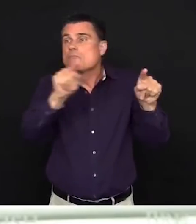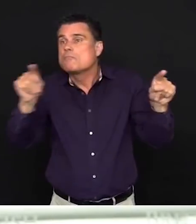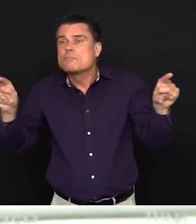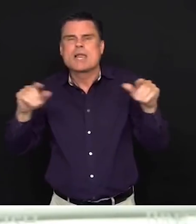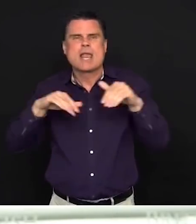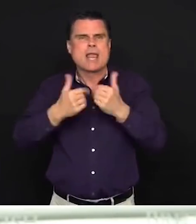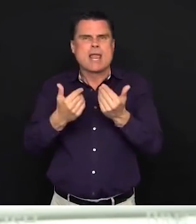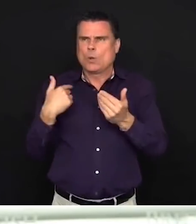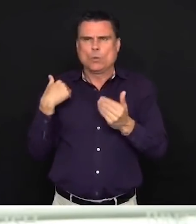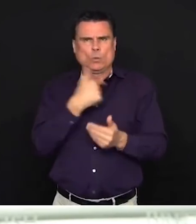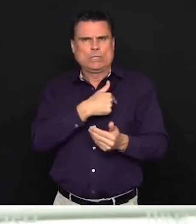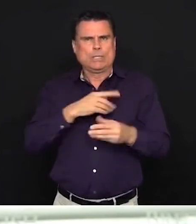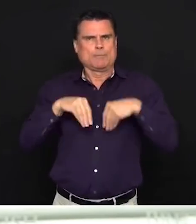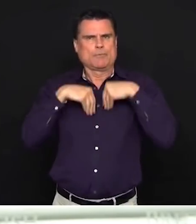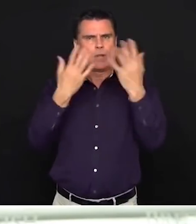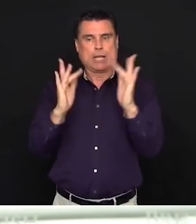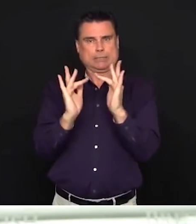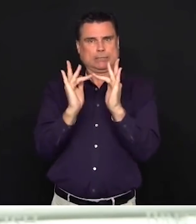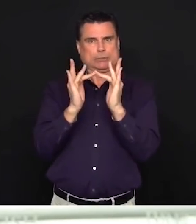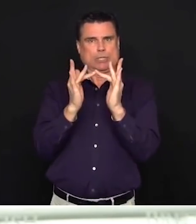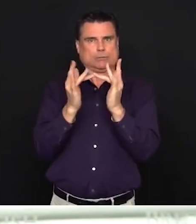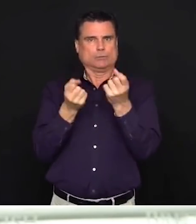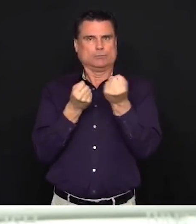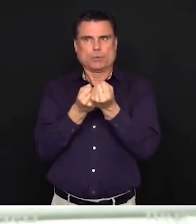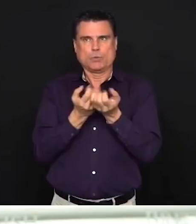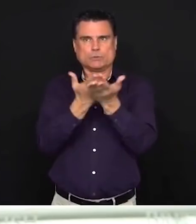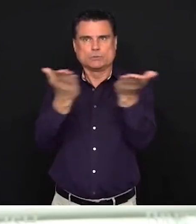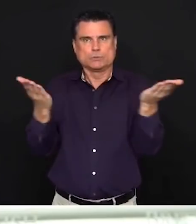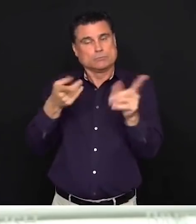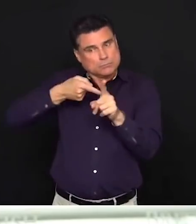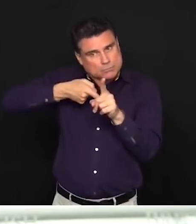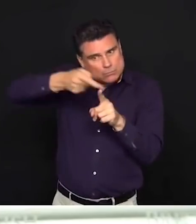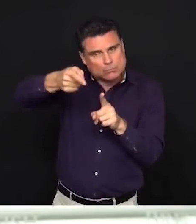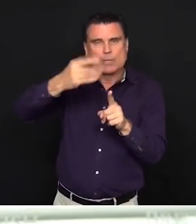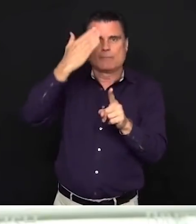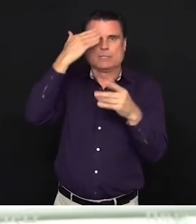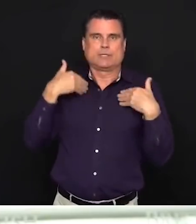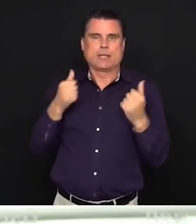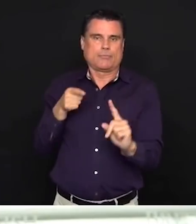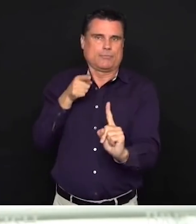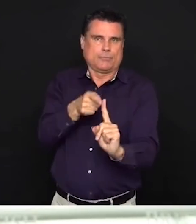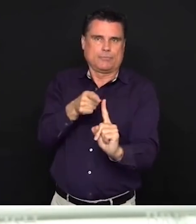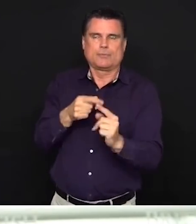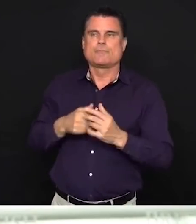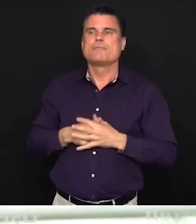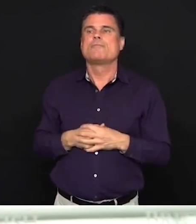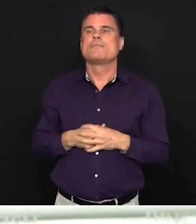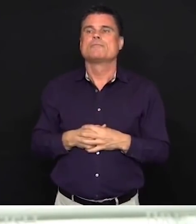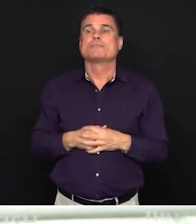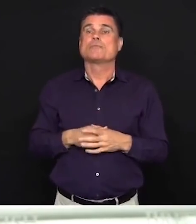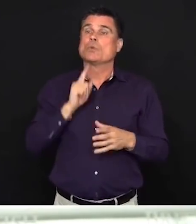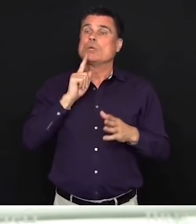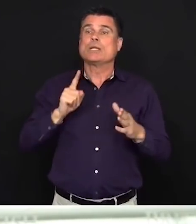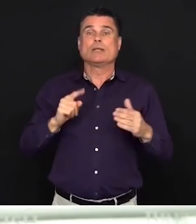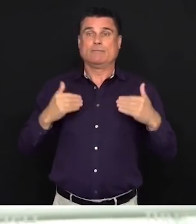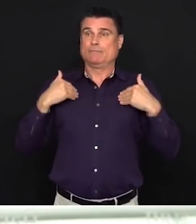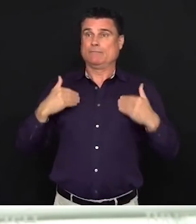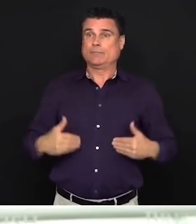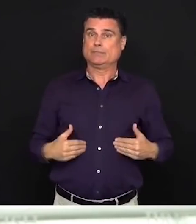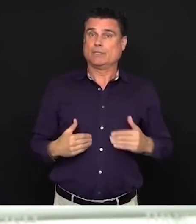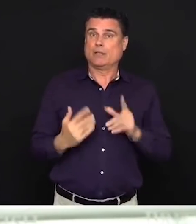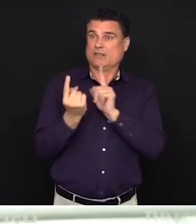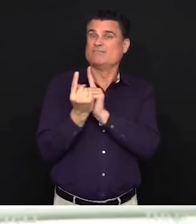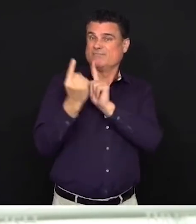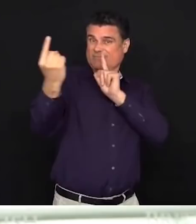like the physical distancing actions we're taking to flatten the curve in the coming weeks, the actions we take now to look after our mental